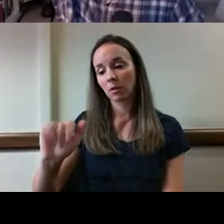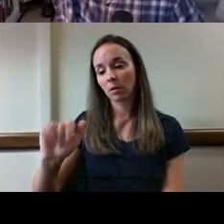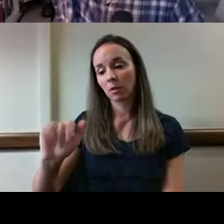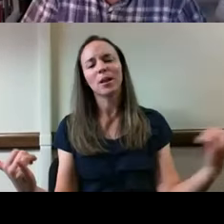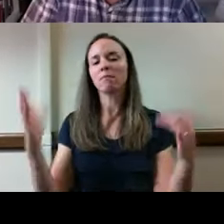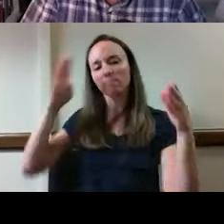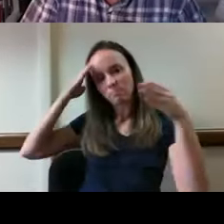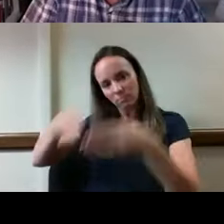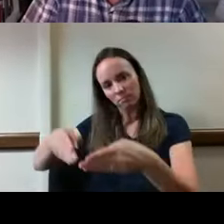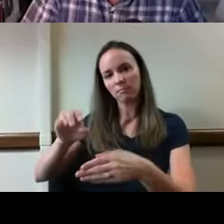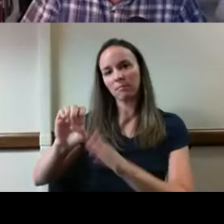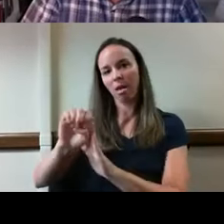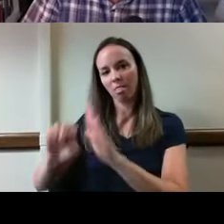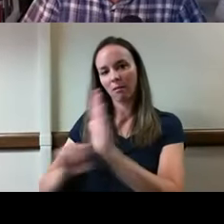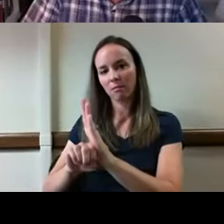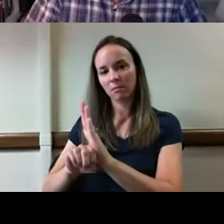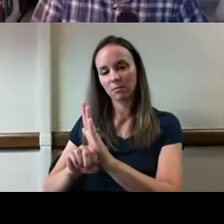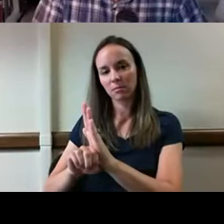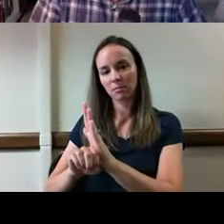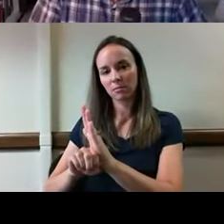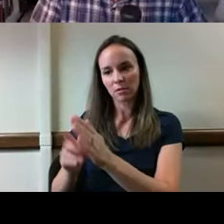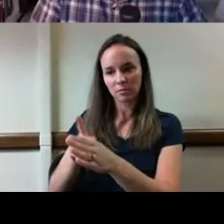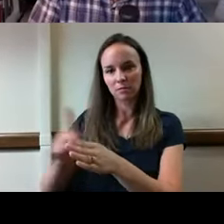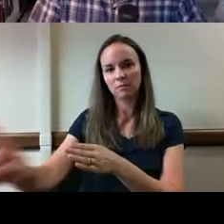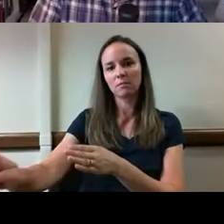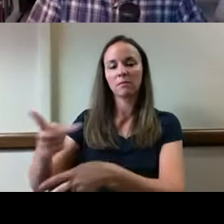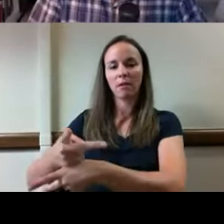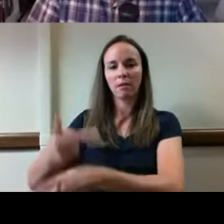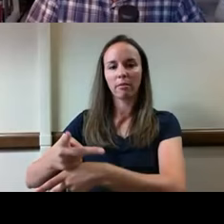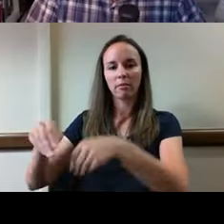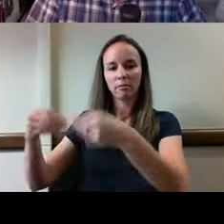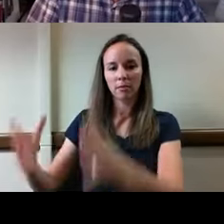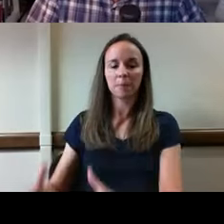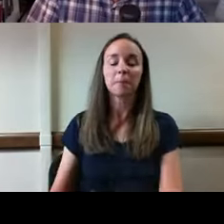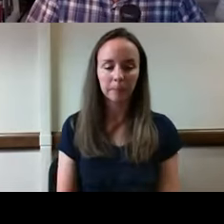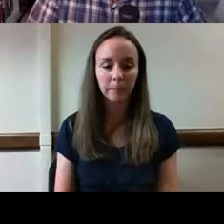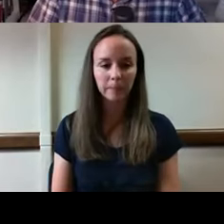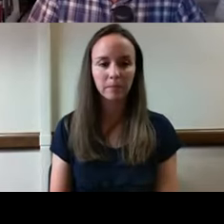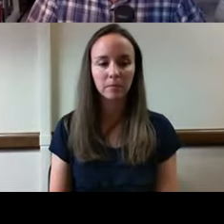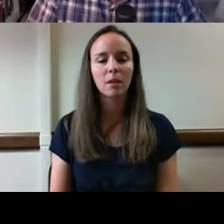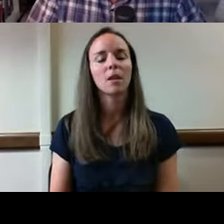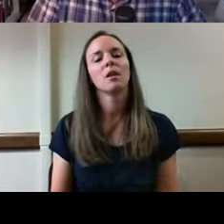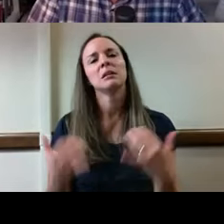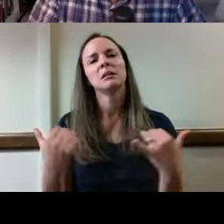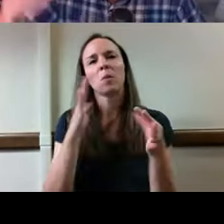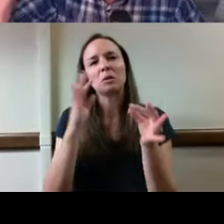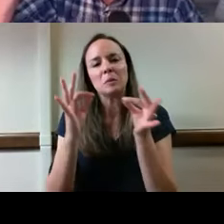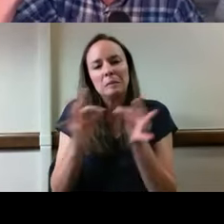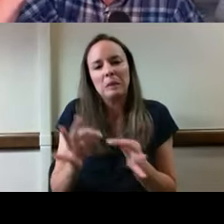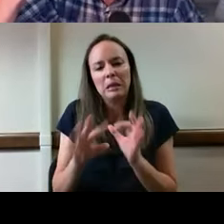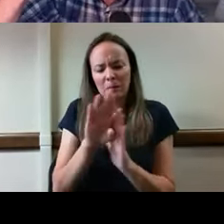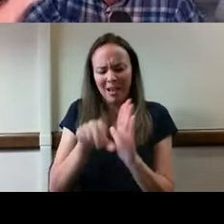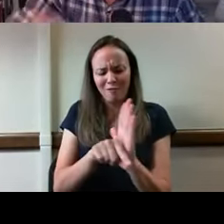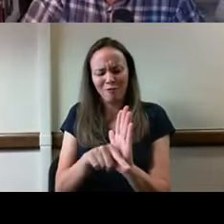the ethical side of our practice. And let's talk just for a minute about the background of what really is